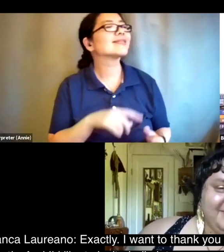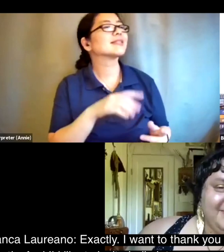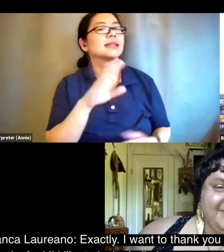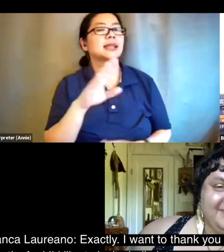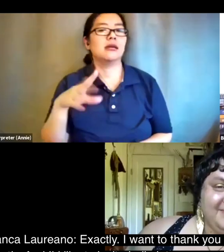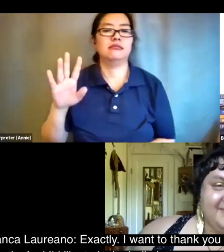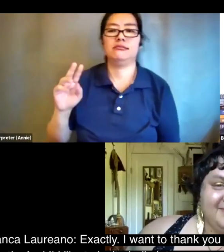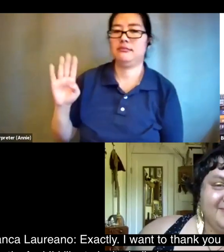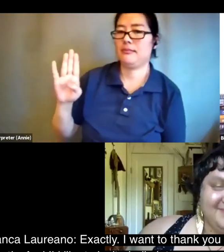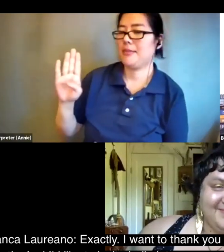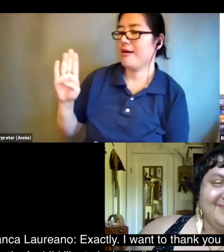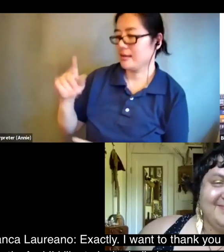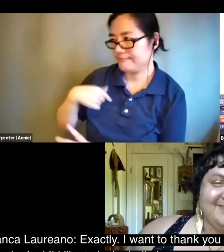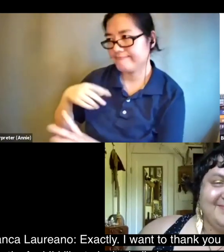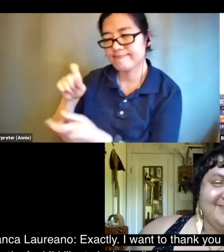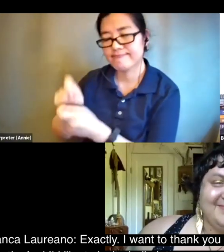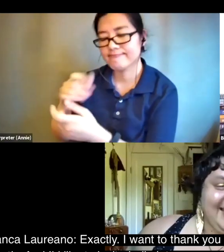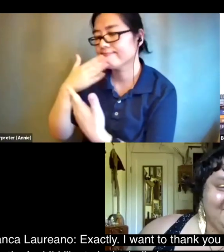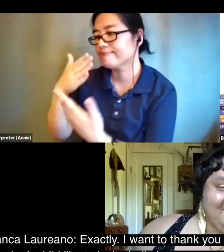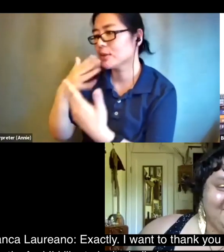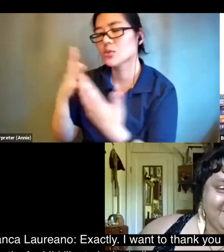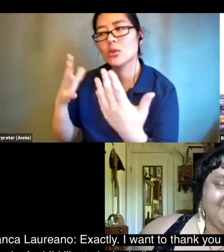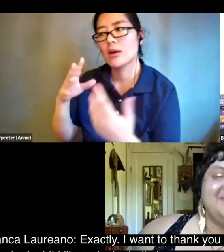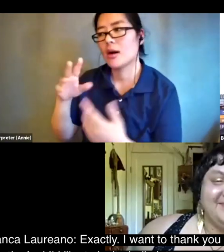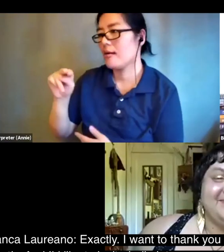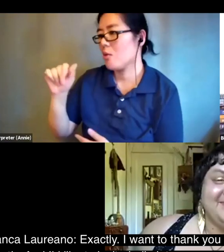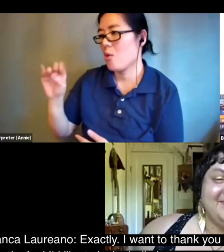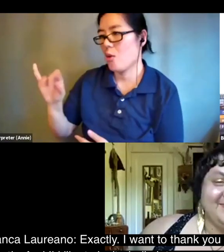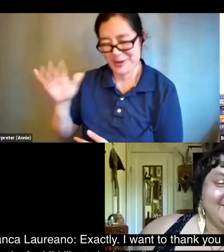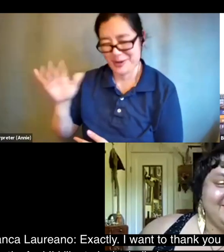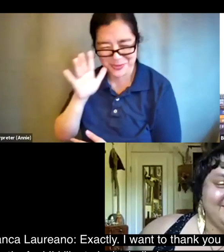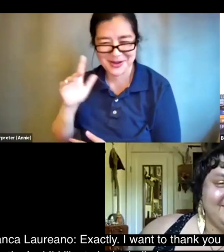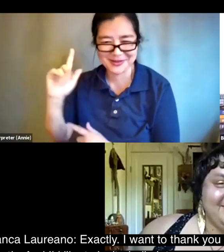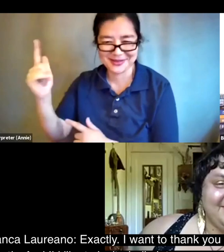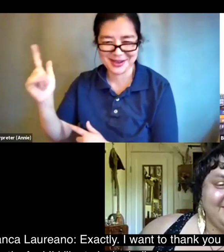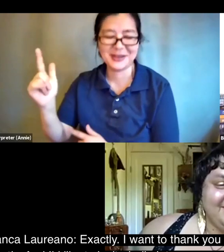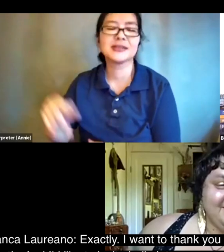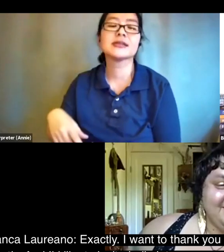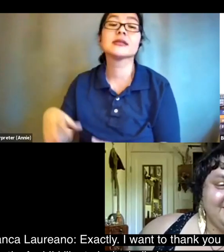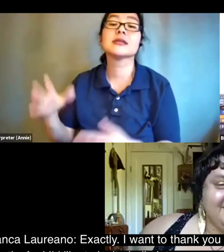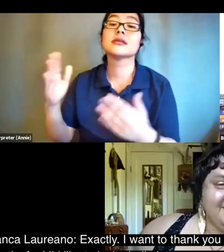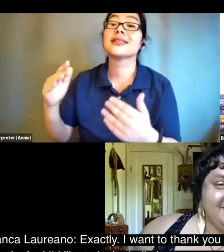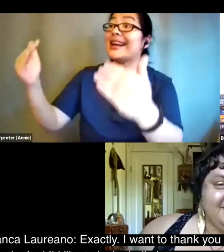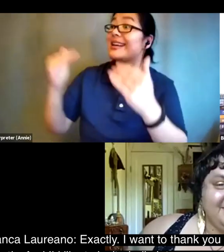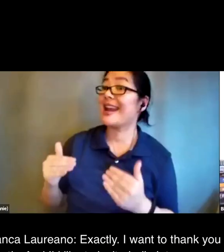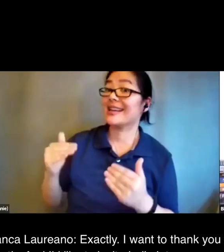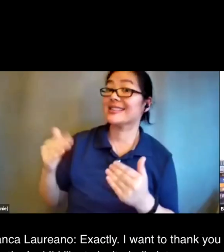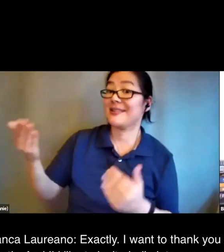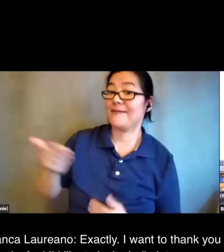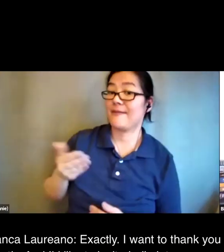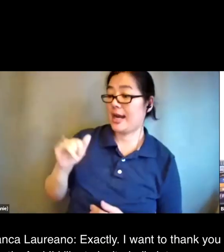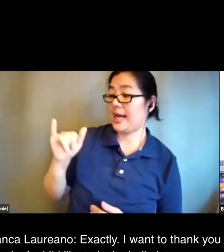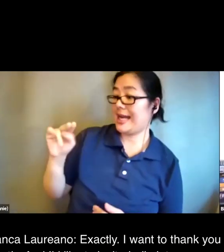i want to thank you so much nomi we'll hear from you again shortly and i'd like to invite india into our